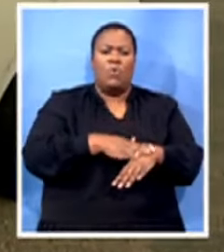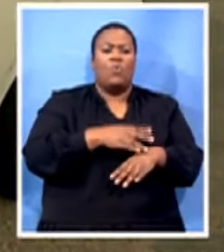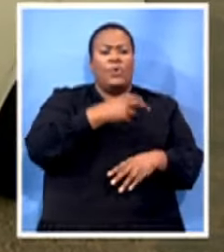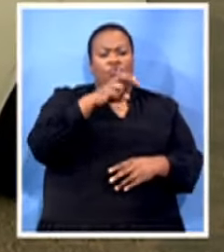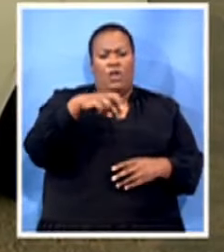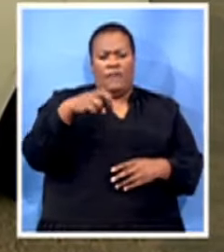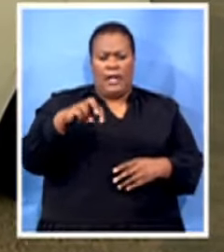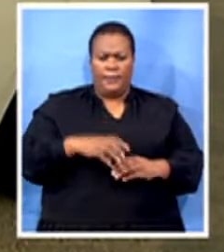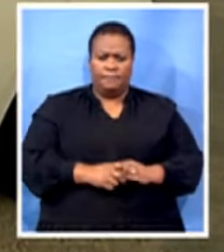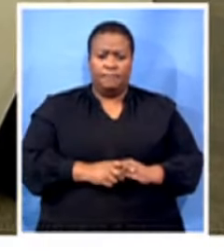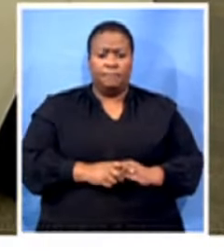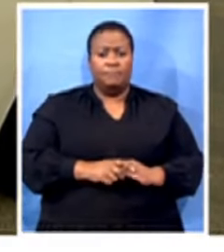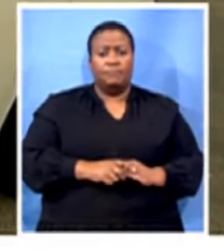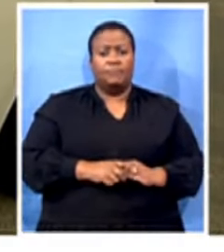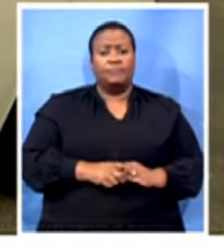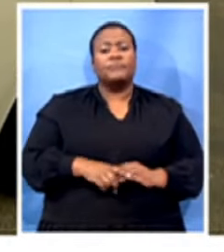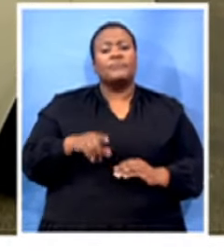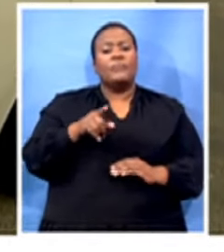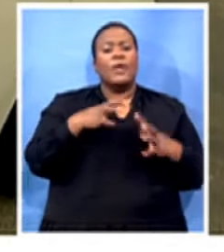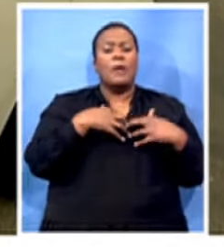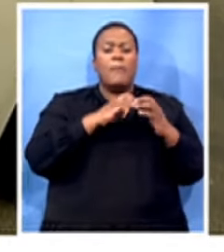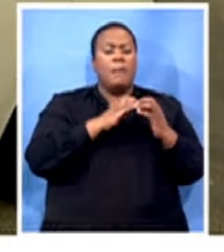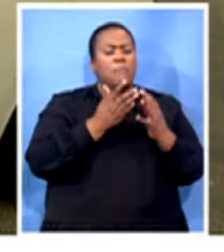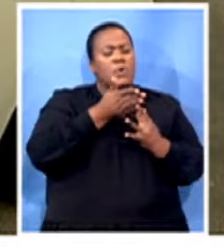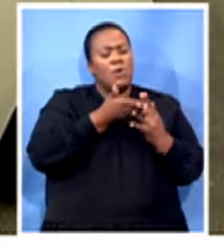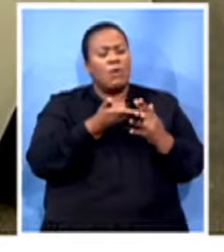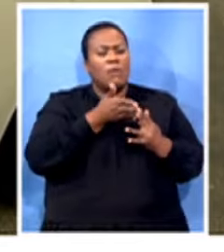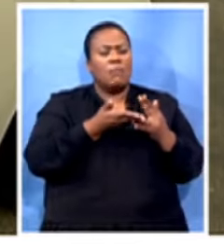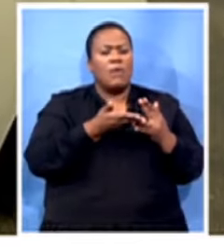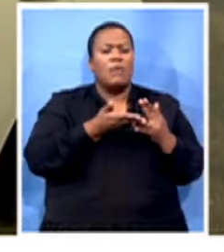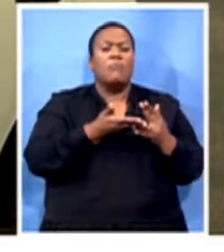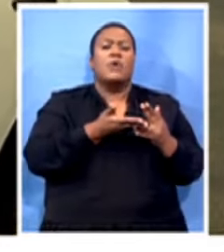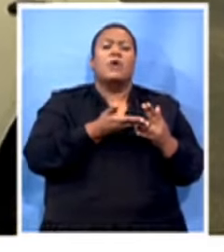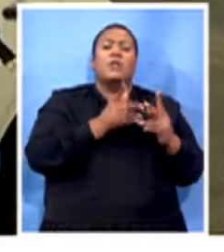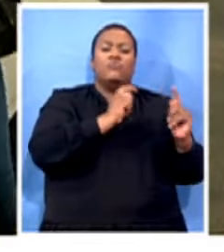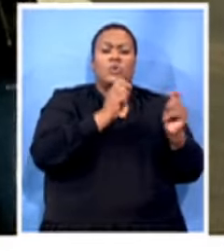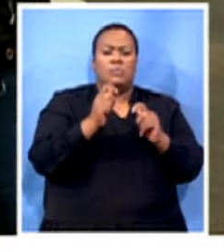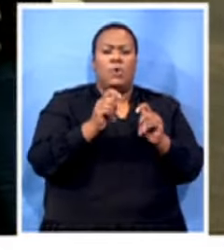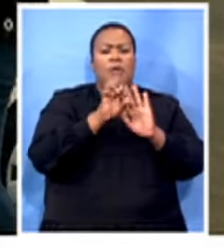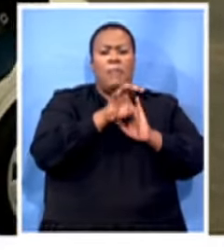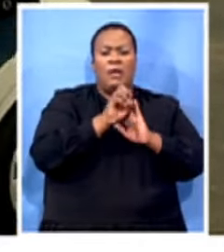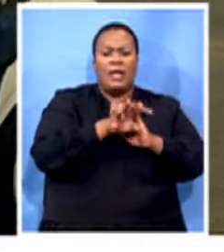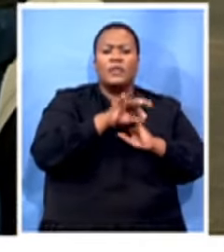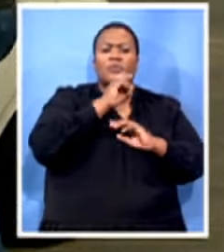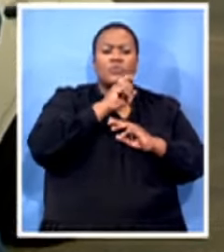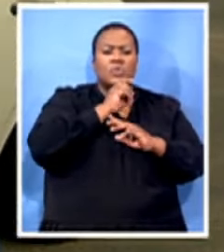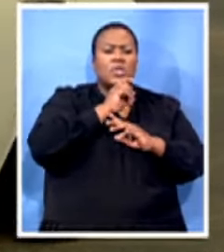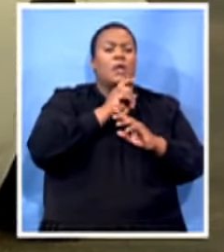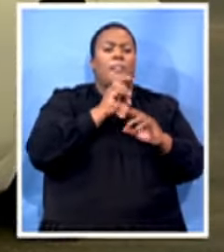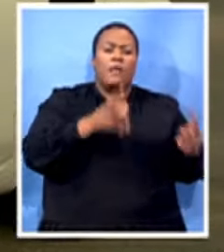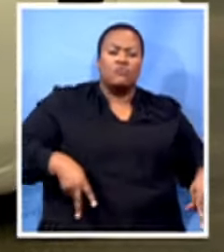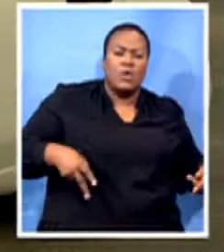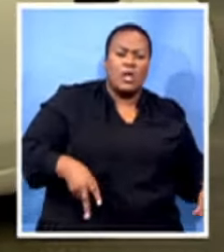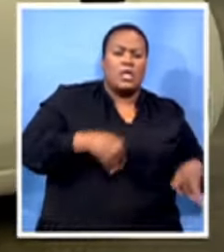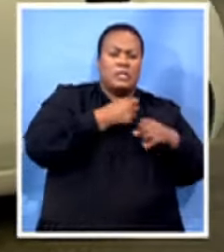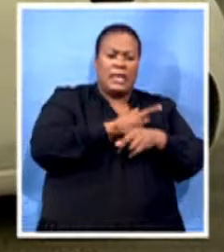A CPE MKEFA discovered a gap in the transport market. Travelling by train, taxi or bus can